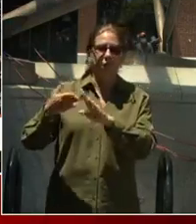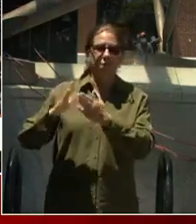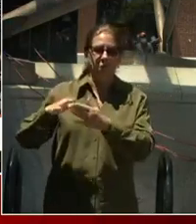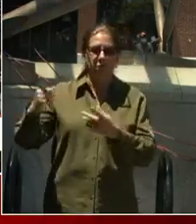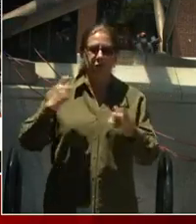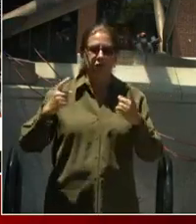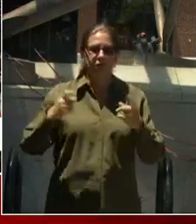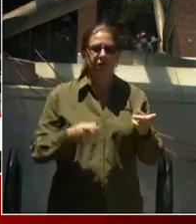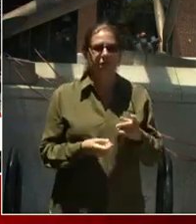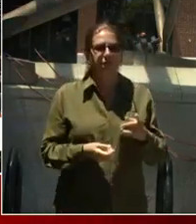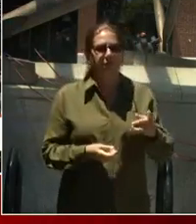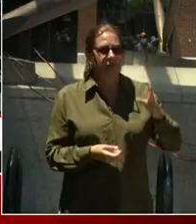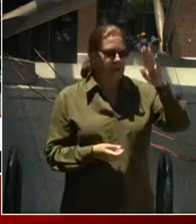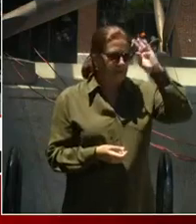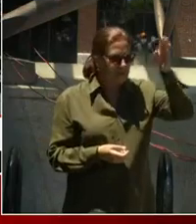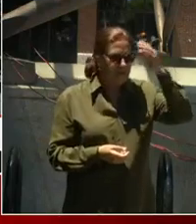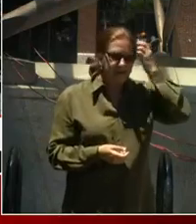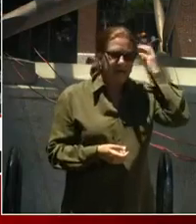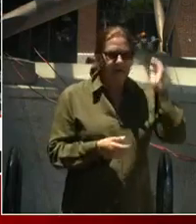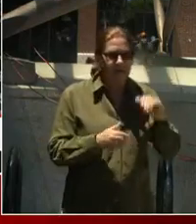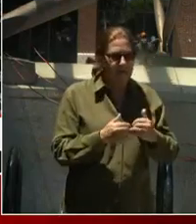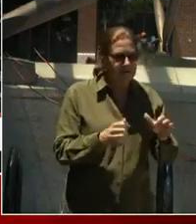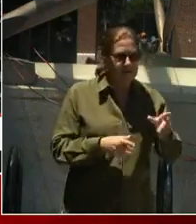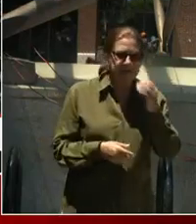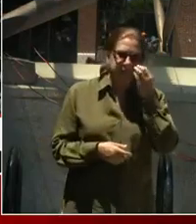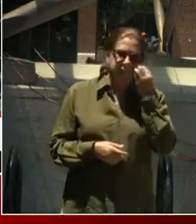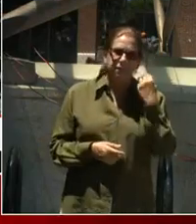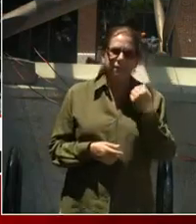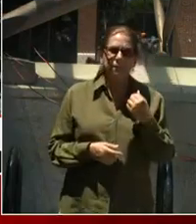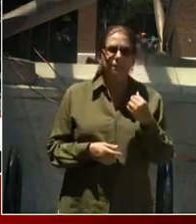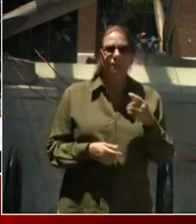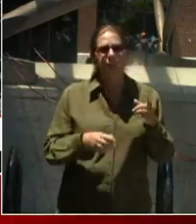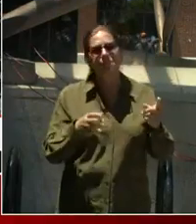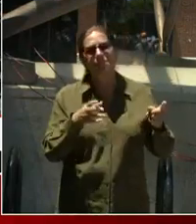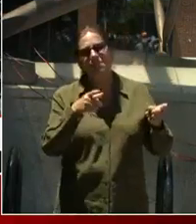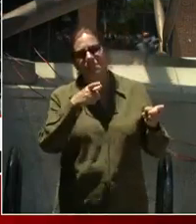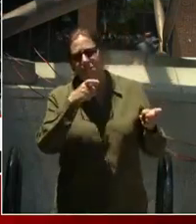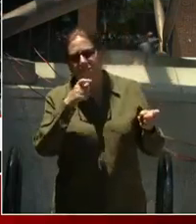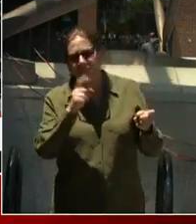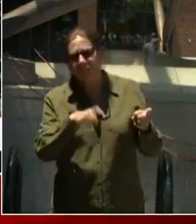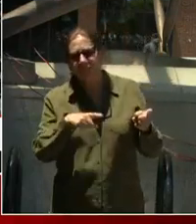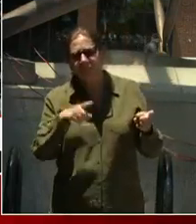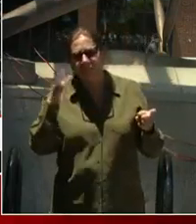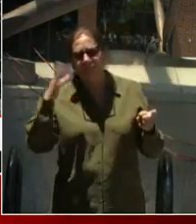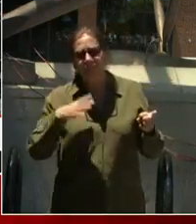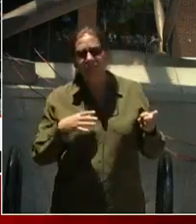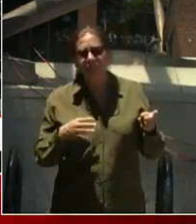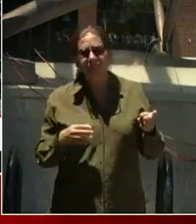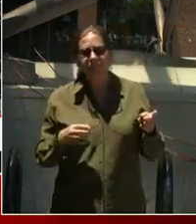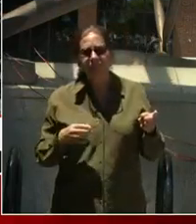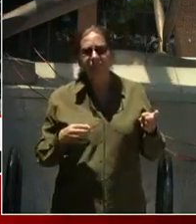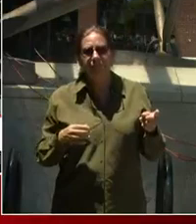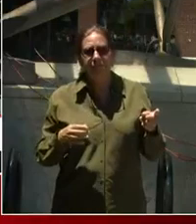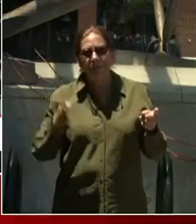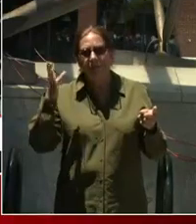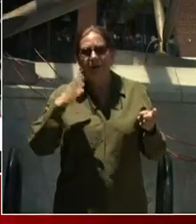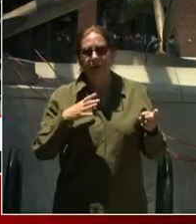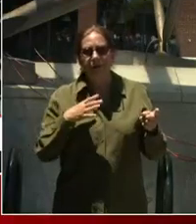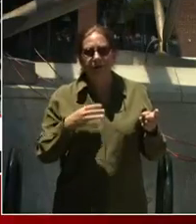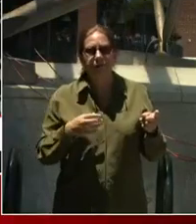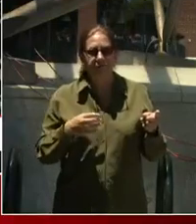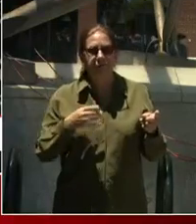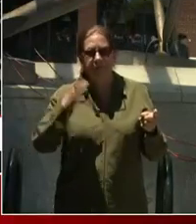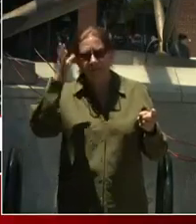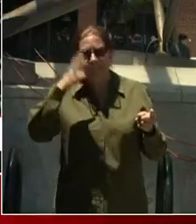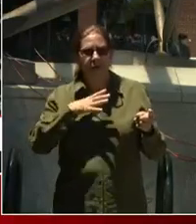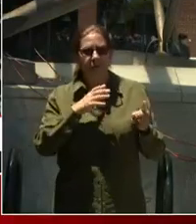How are you, Mayor? Great, thank you. Well, hey, that view from the big bus was beautiful. The view, yes. Thank you for mentioning the big bus. You want to get around